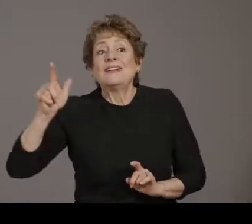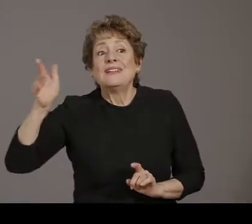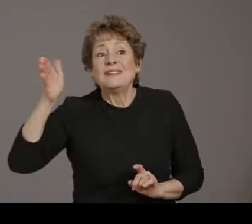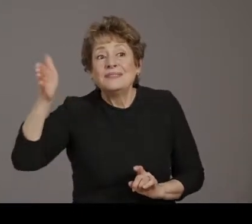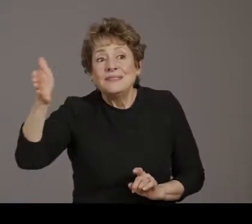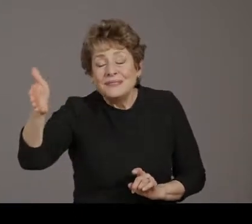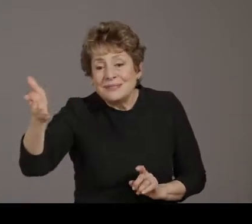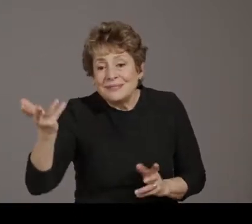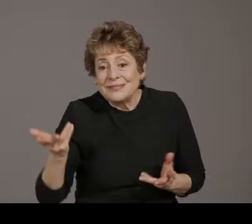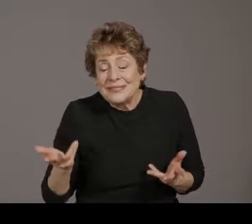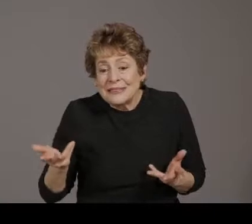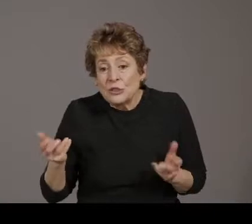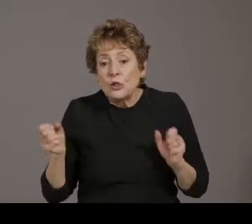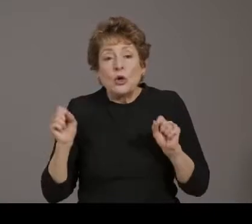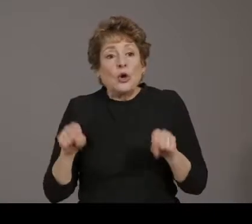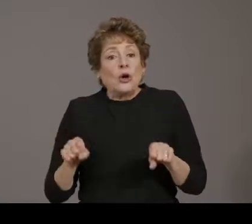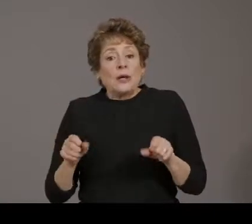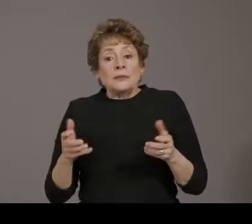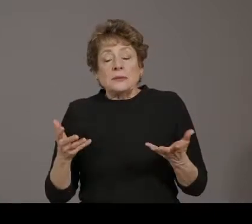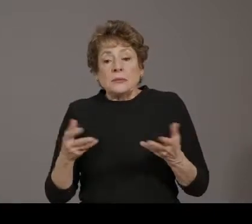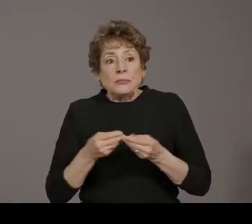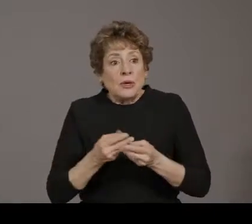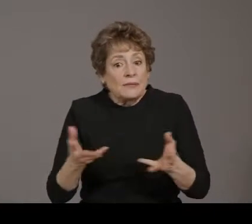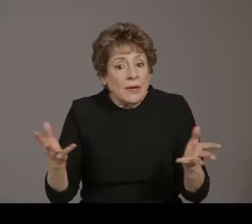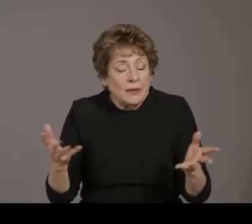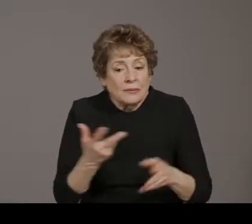sufficient vaccine supplies in Arizona.